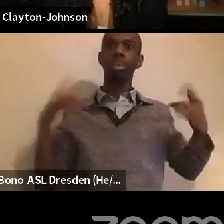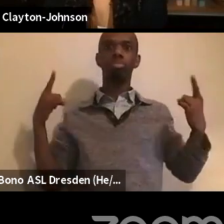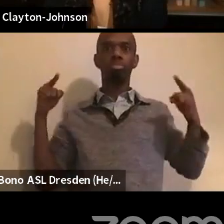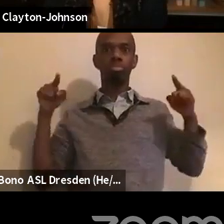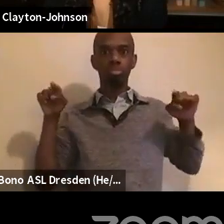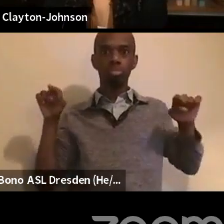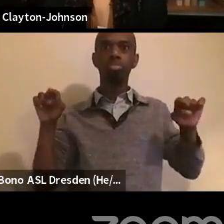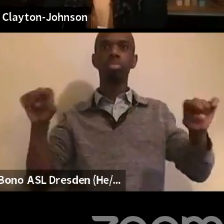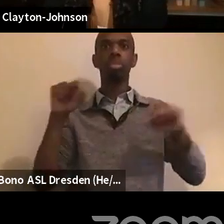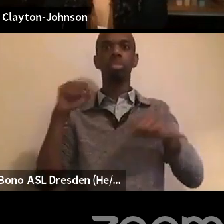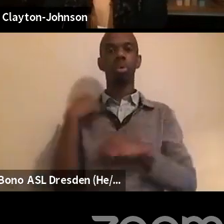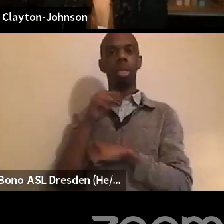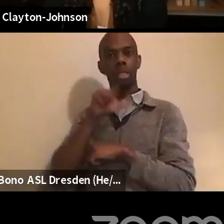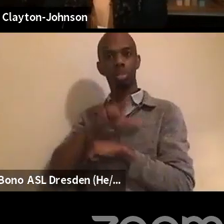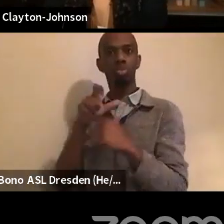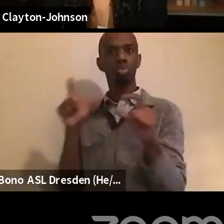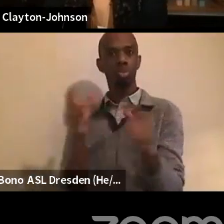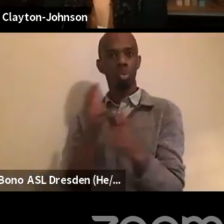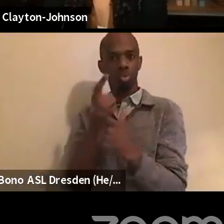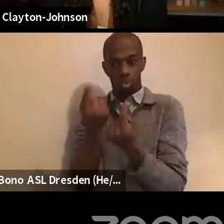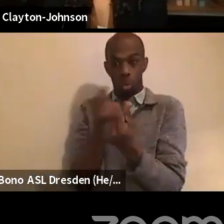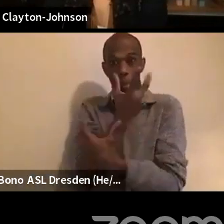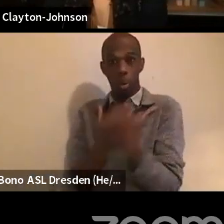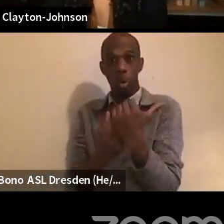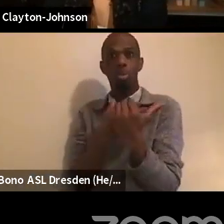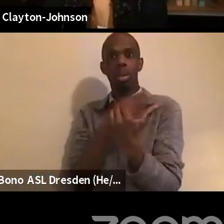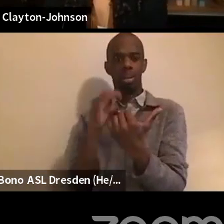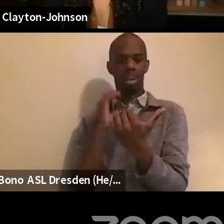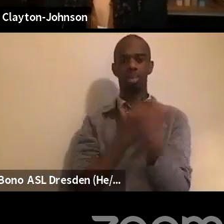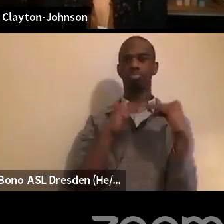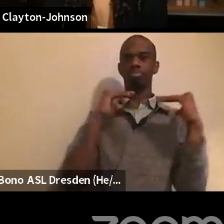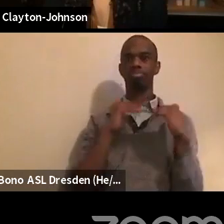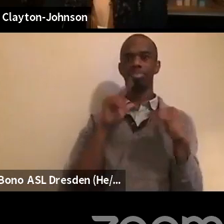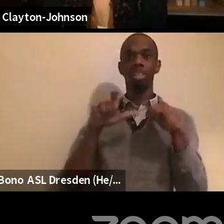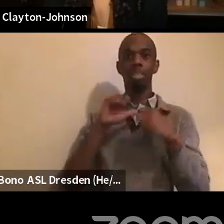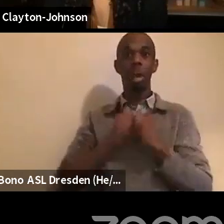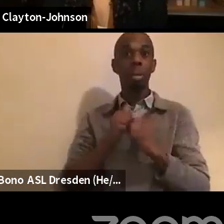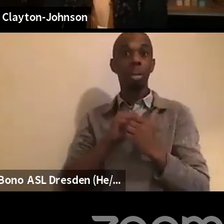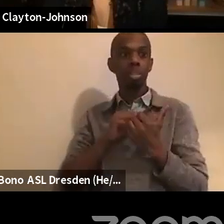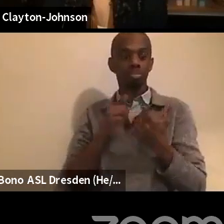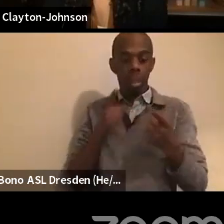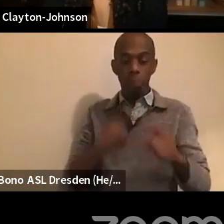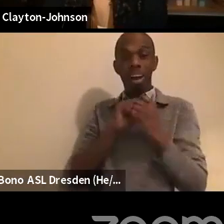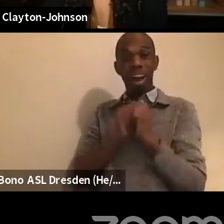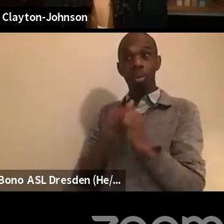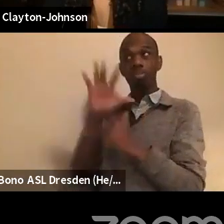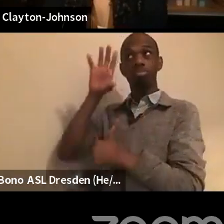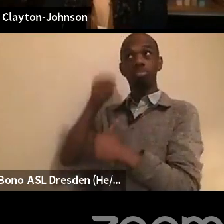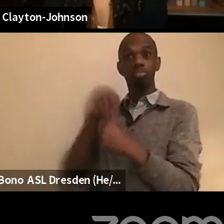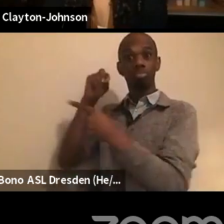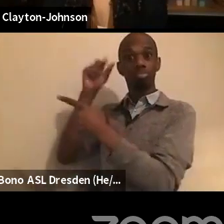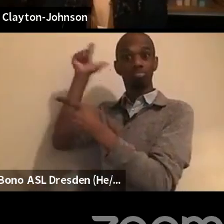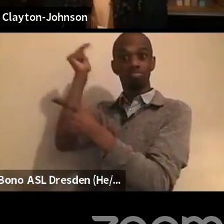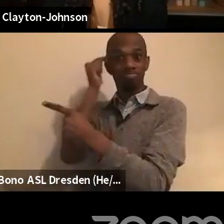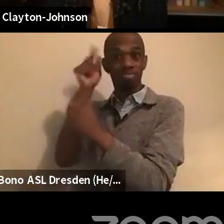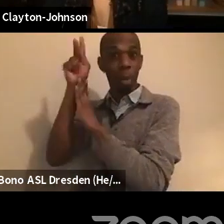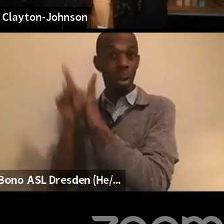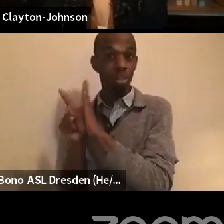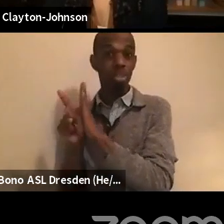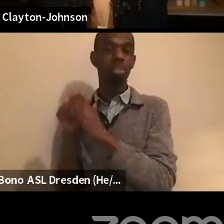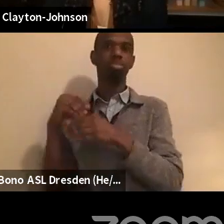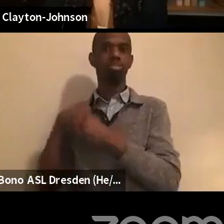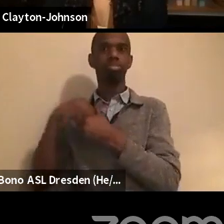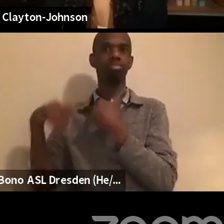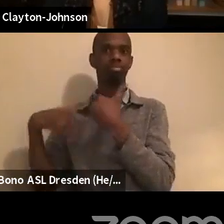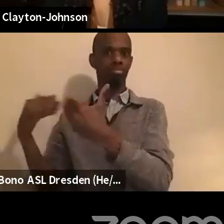institutions through policy. Otherwise it's just a moment of time, a moment in time. And you can have one elected official just call less to whatever the,